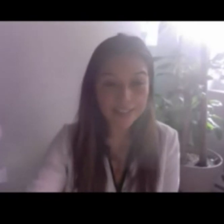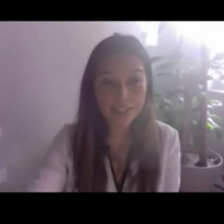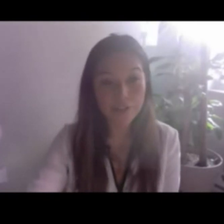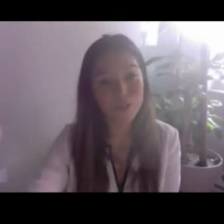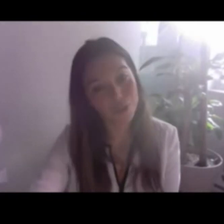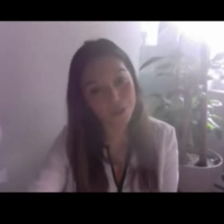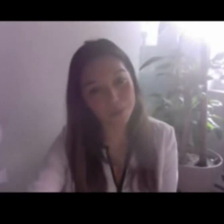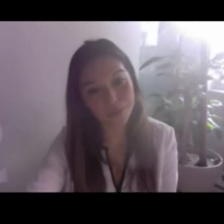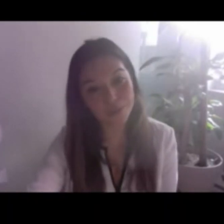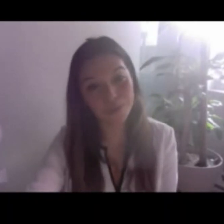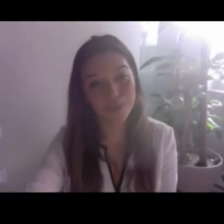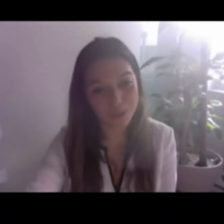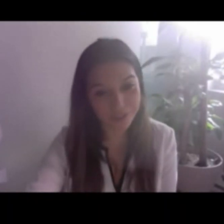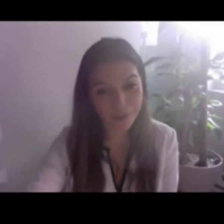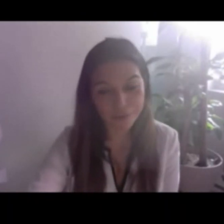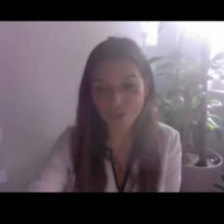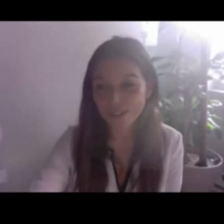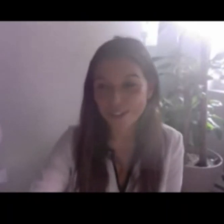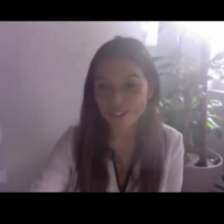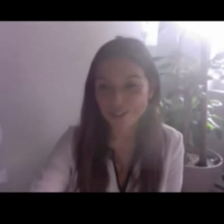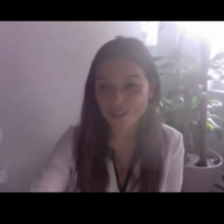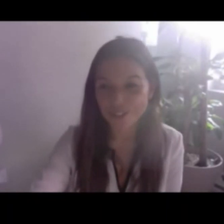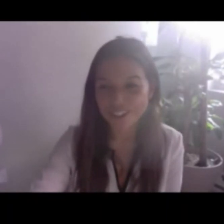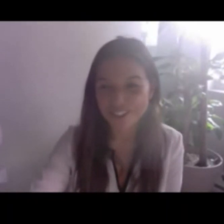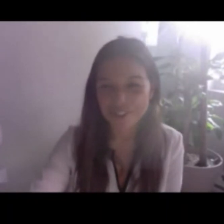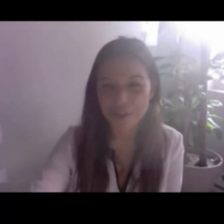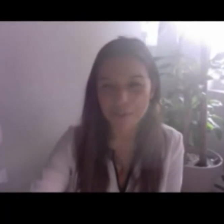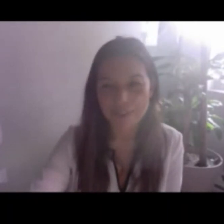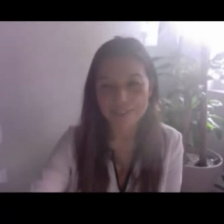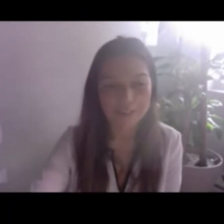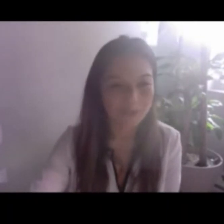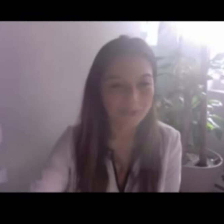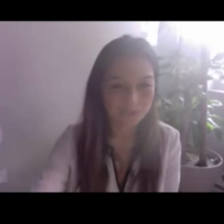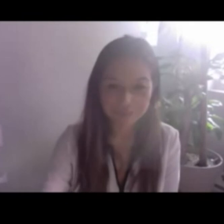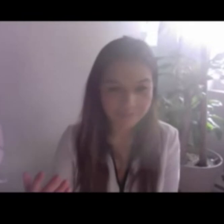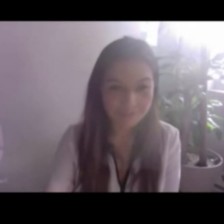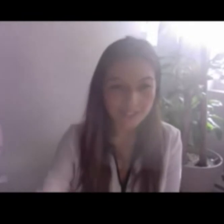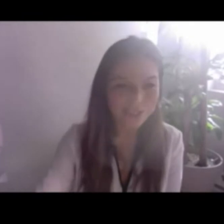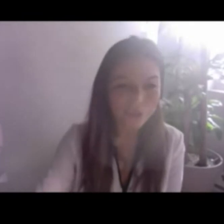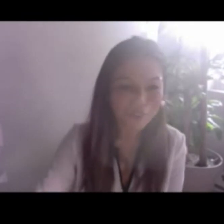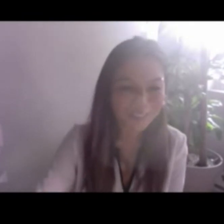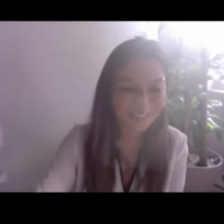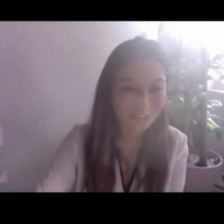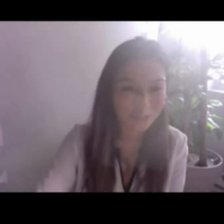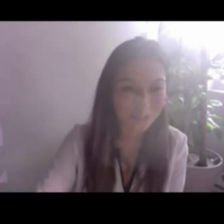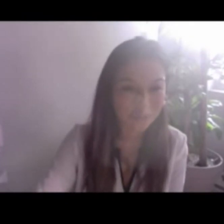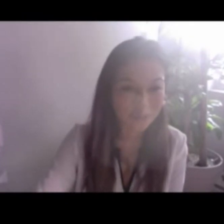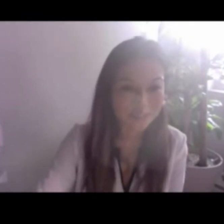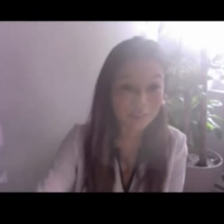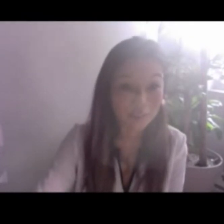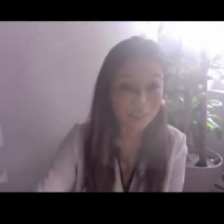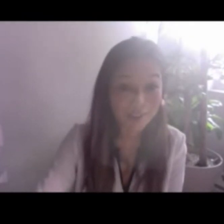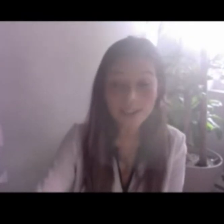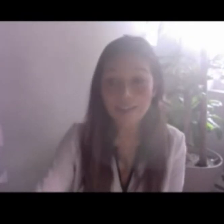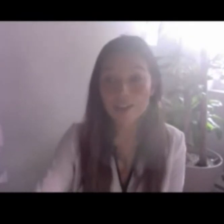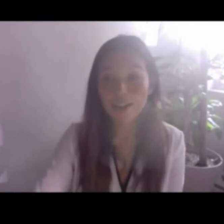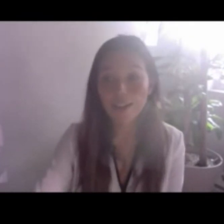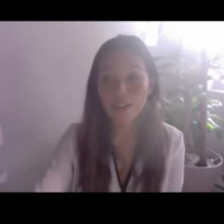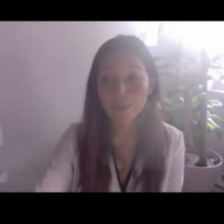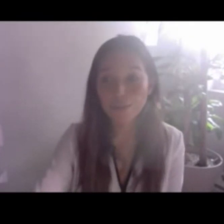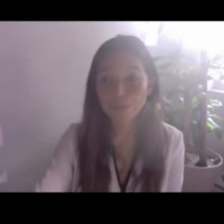chat. If you could complete it would be really helpful to, to help us reflect a little bit on what was done today.